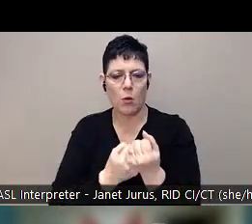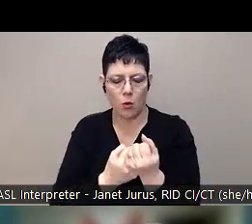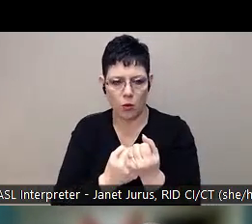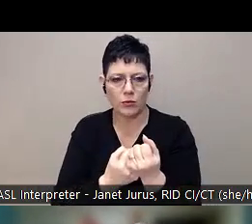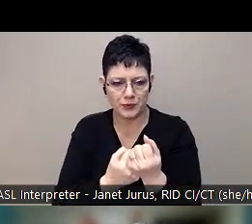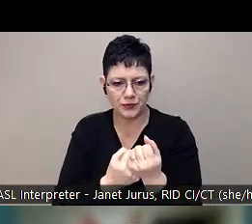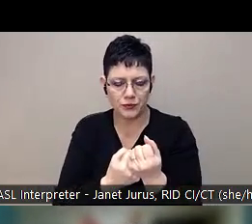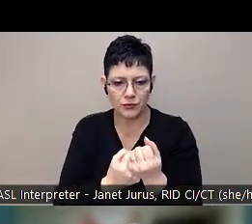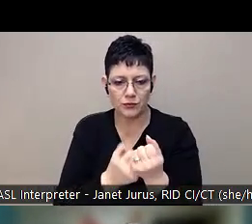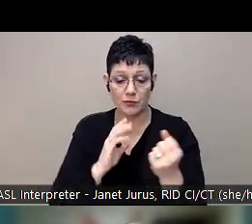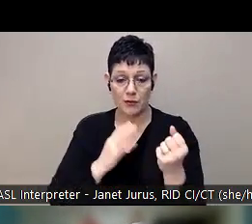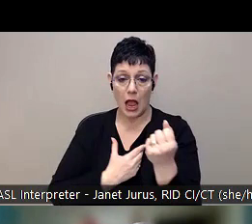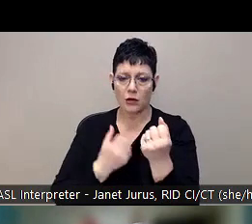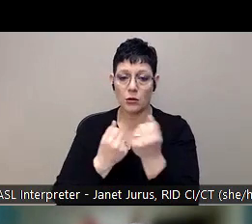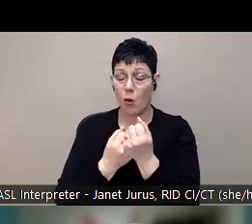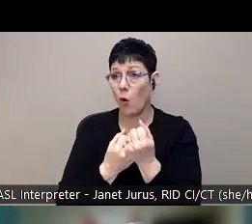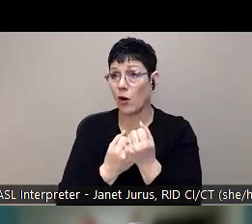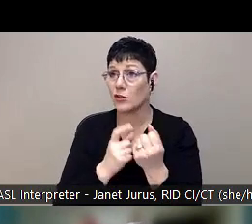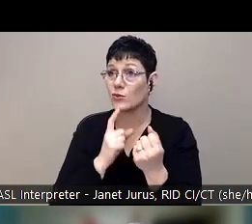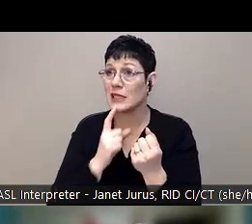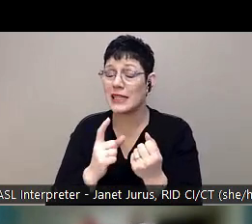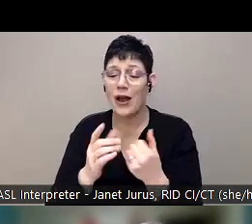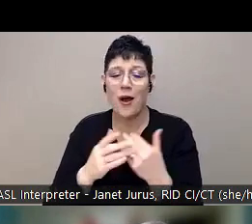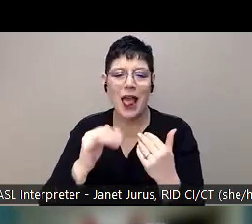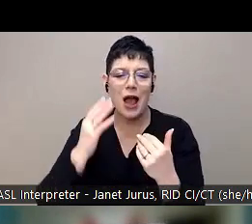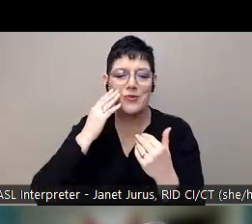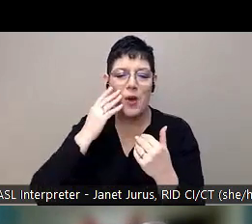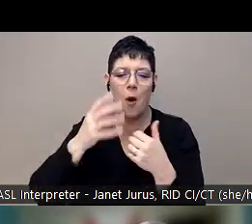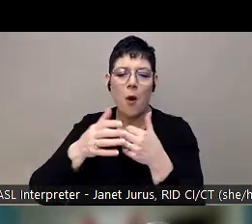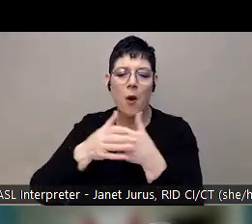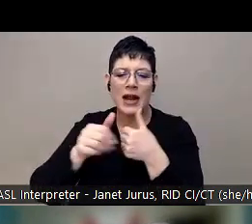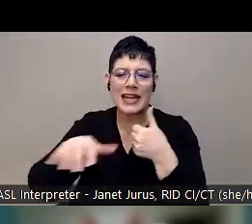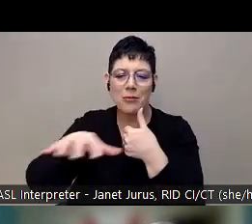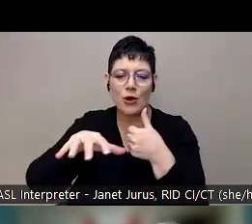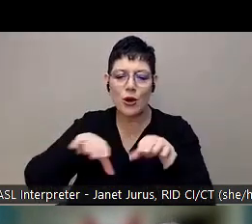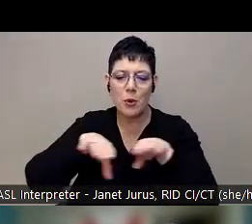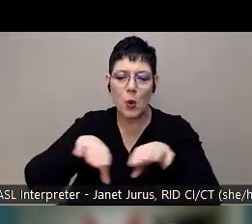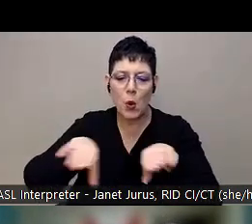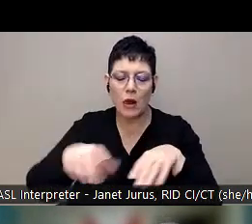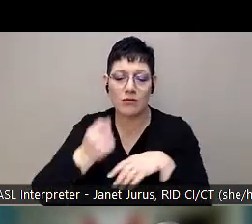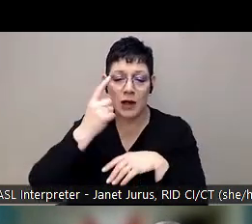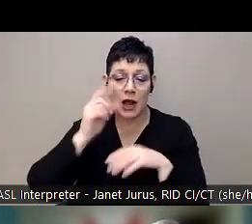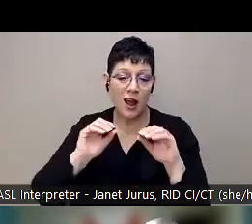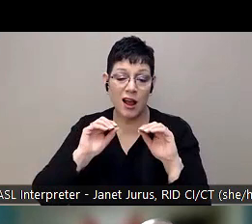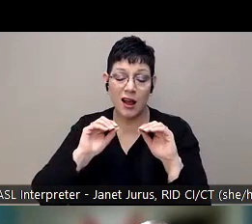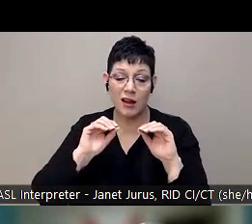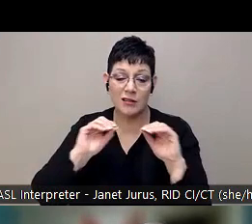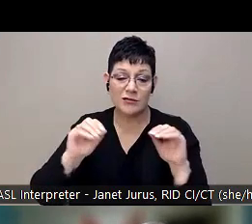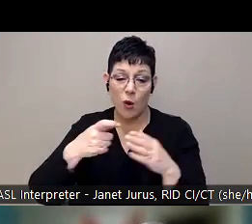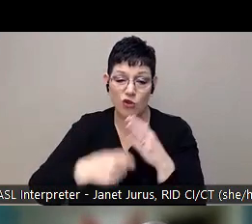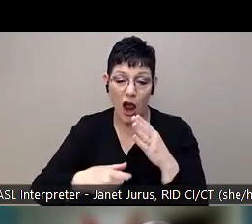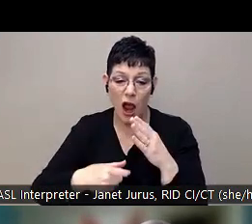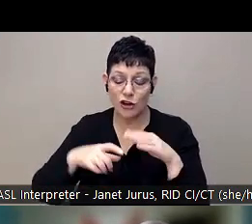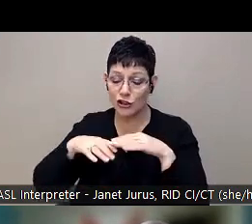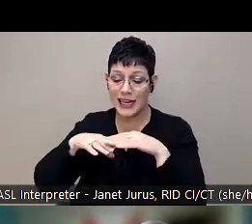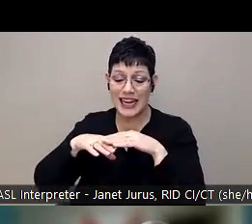consider it, if you've ever been to a neighborhood pool, that's zero entry. There's no lip, just kind of can wade in. That's